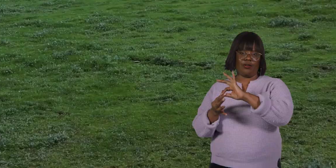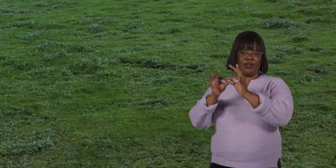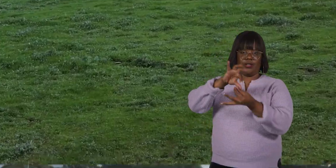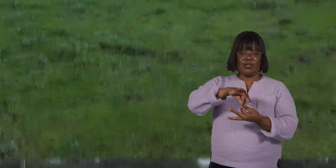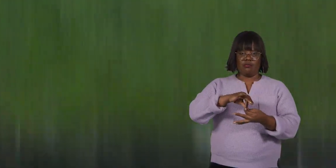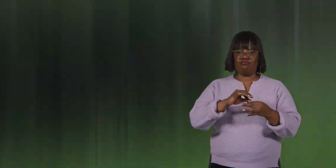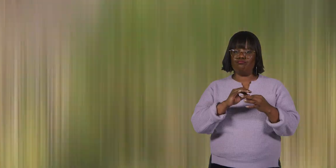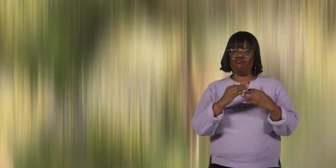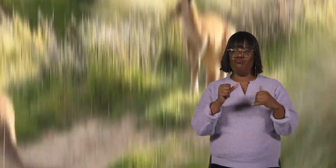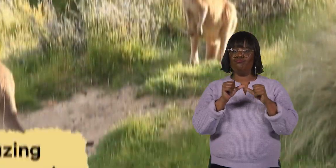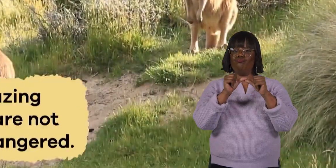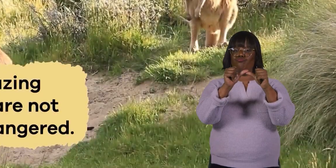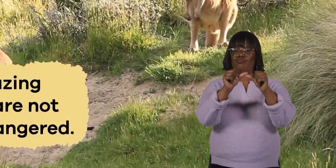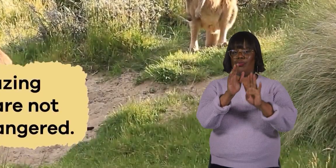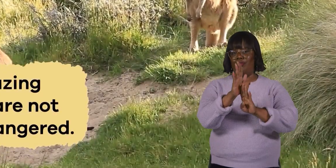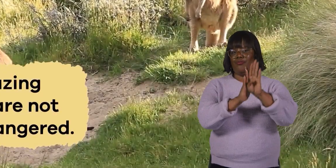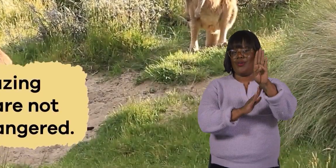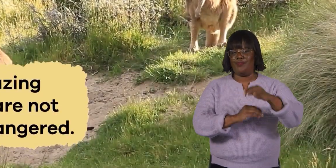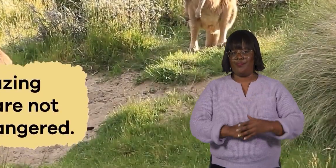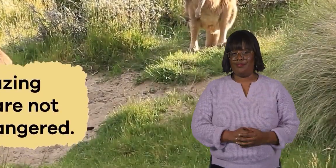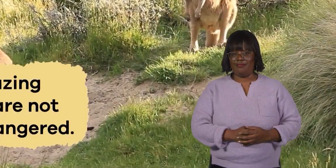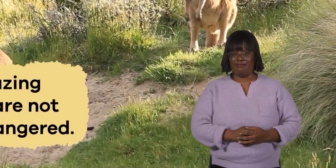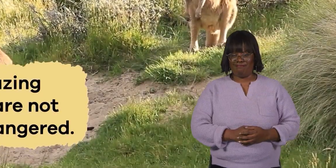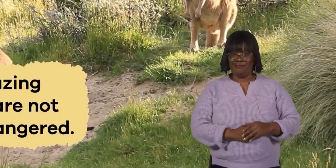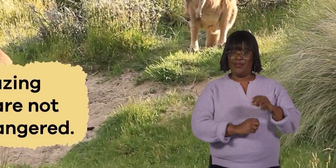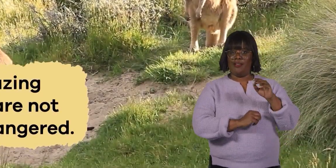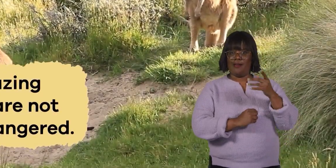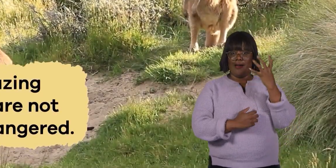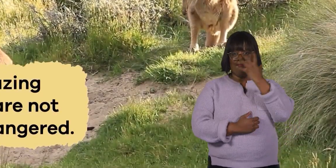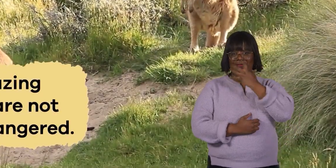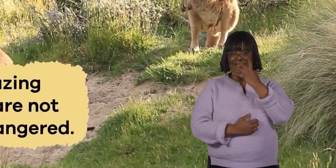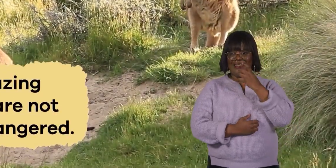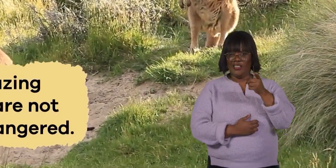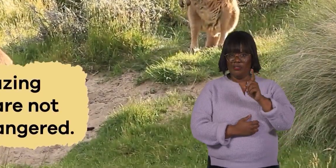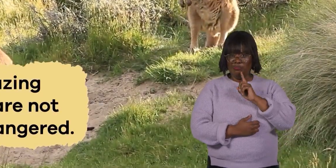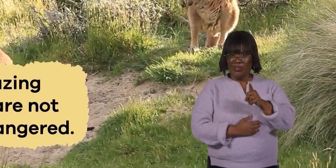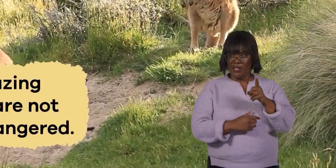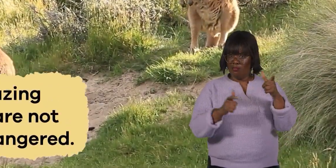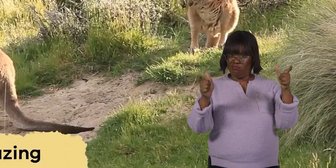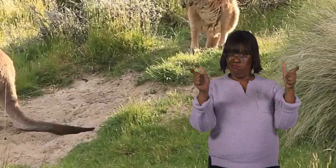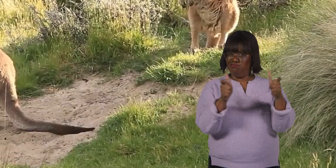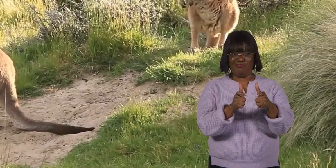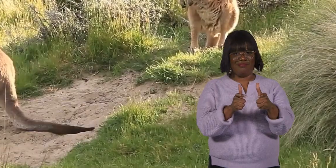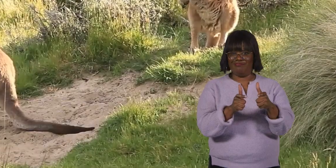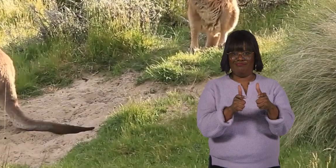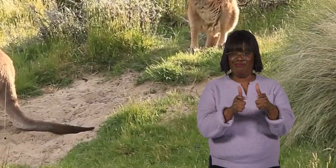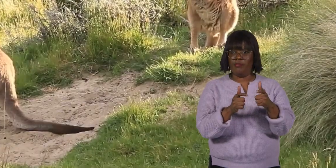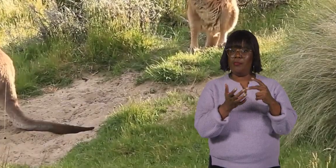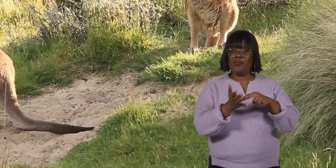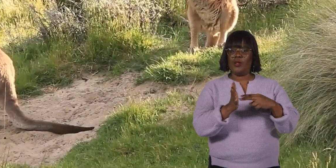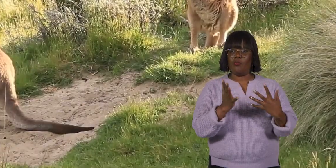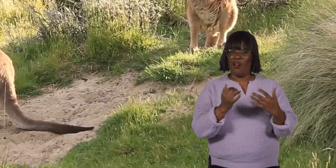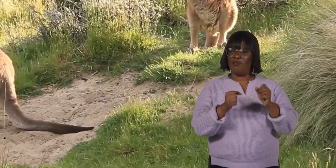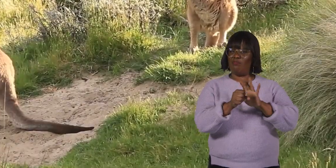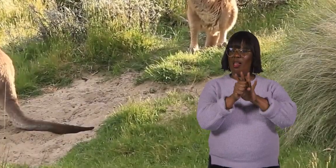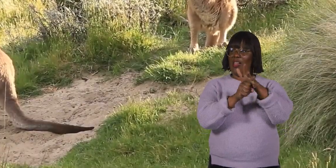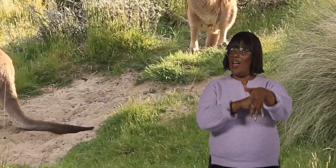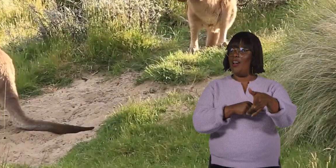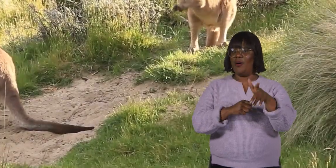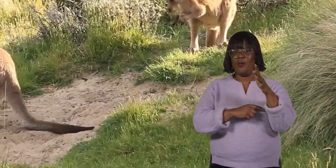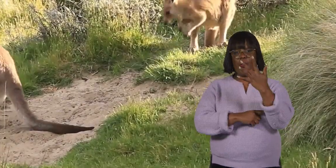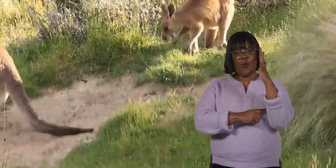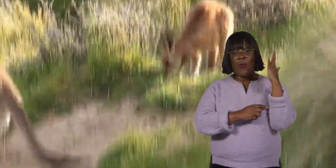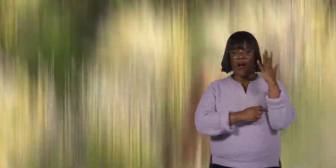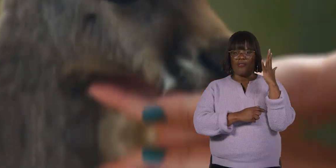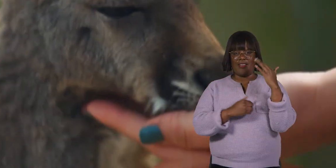and thriving. These amazing marsupials are not currently endangered, which means there are still plenty of